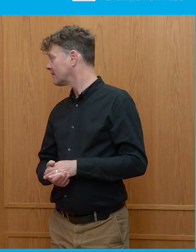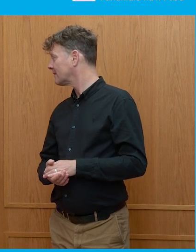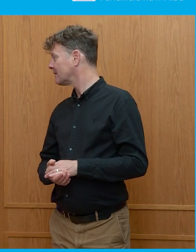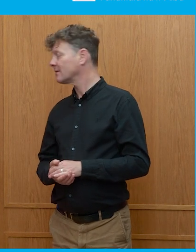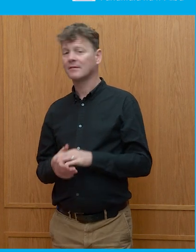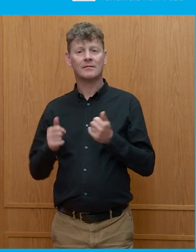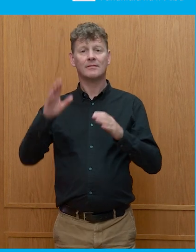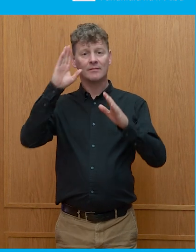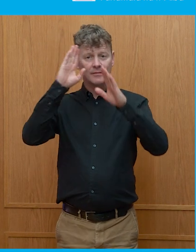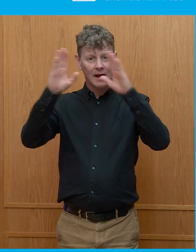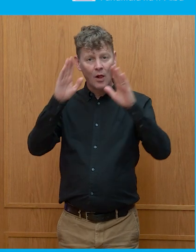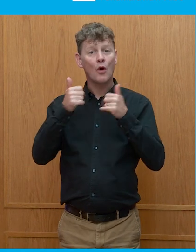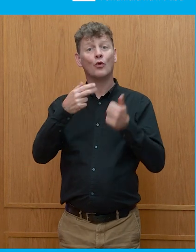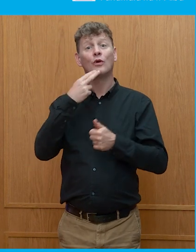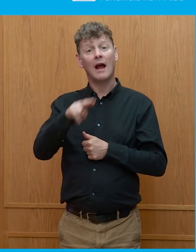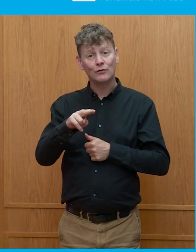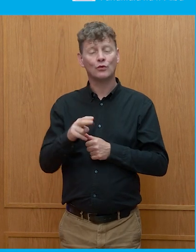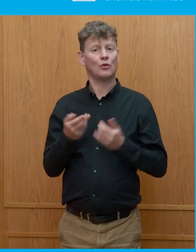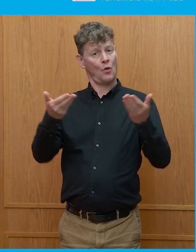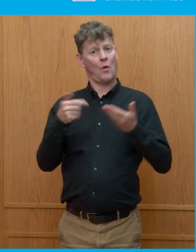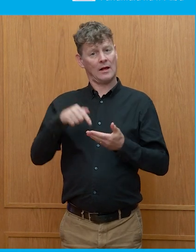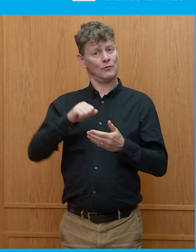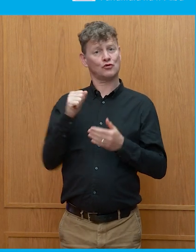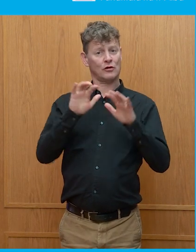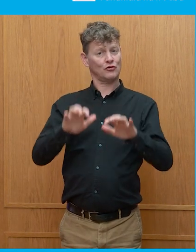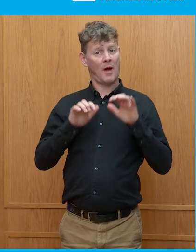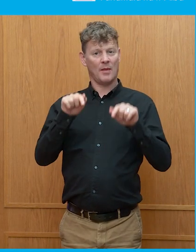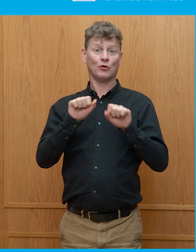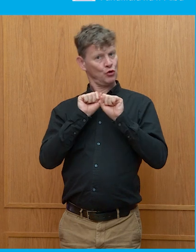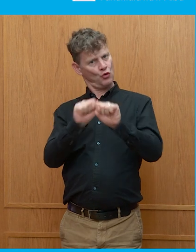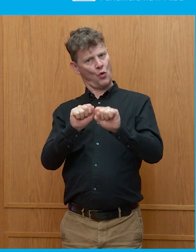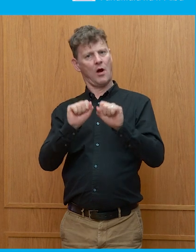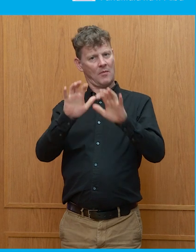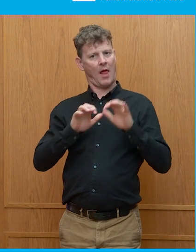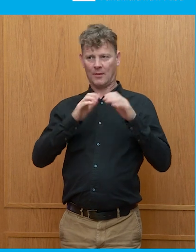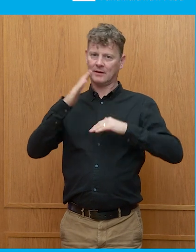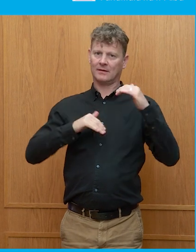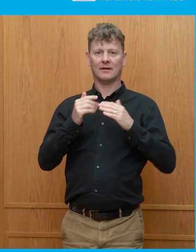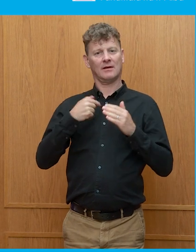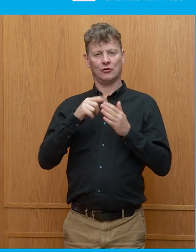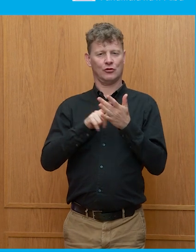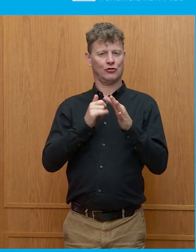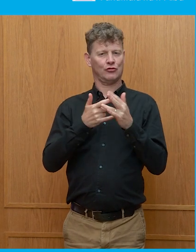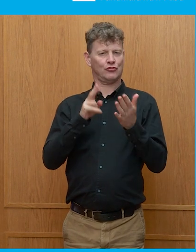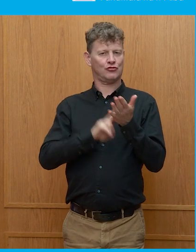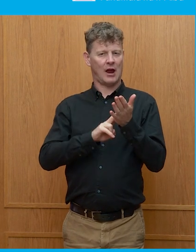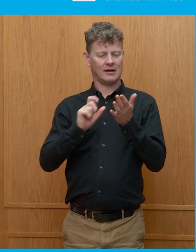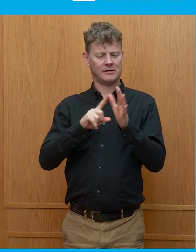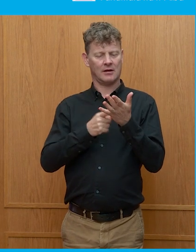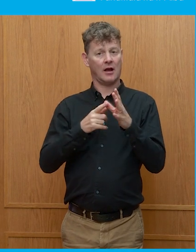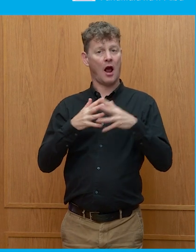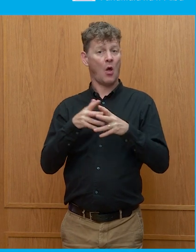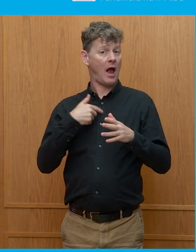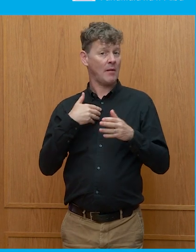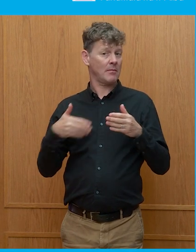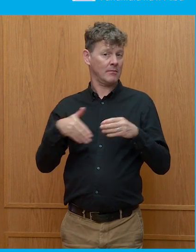Hello, everybody. Good afternoon. Welcome to the Scottish Parliament, your Scottish Parliament. I'm Jackson Carlo, MSP. I am the convener